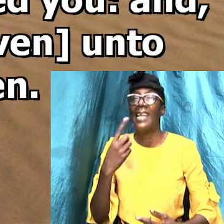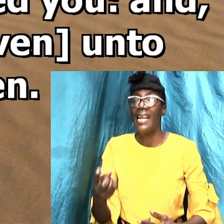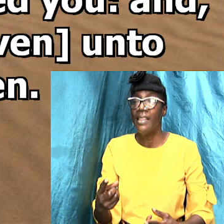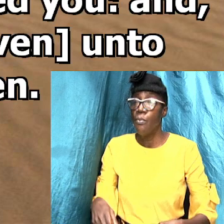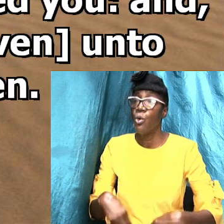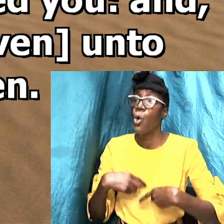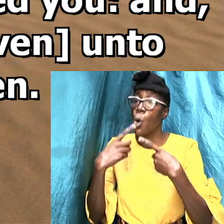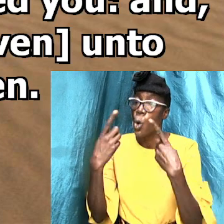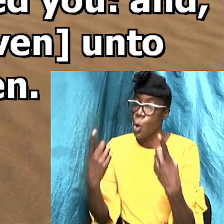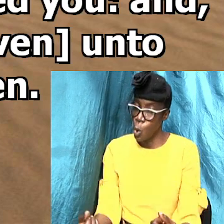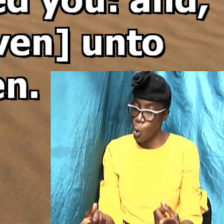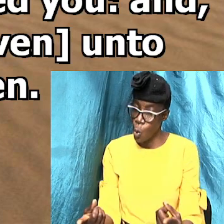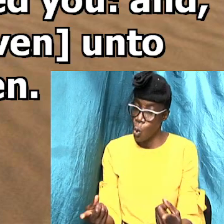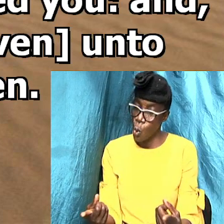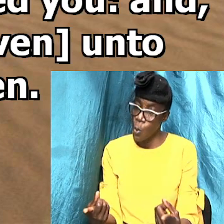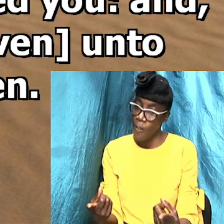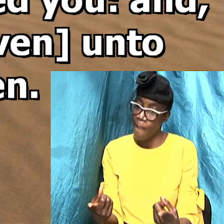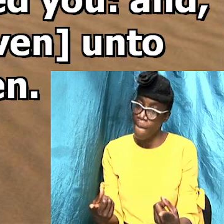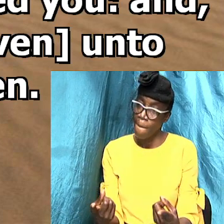go,